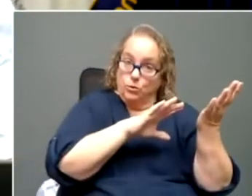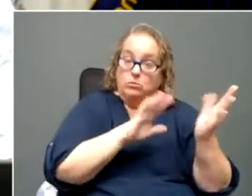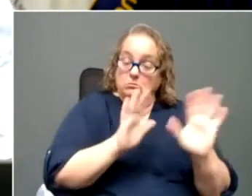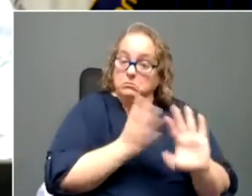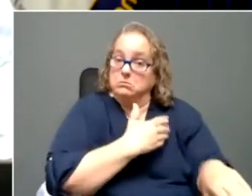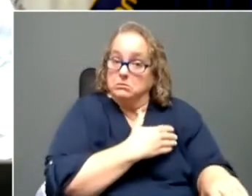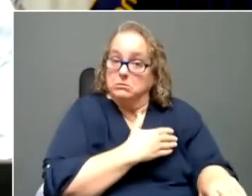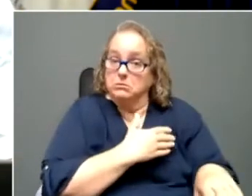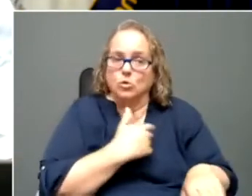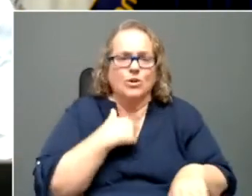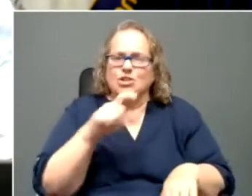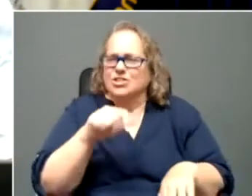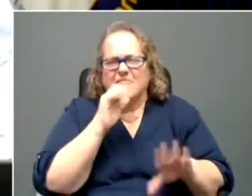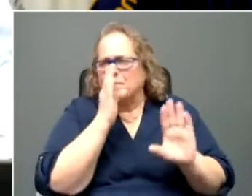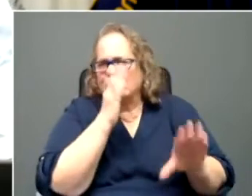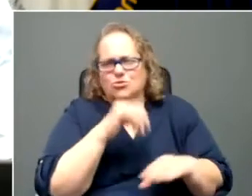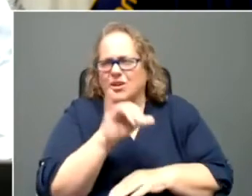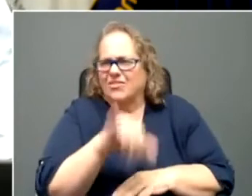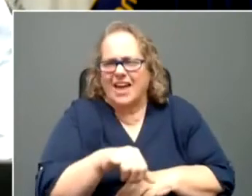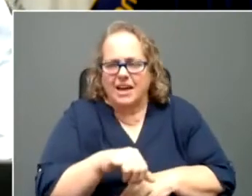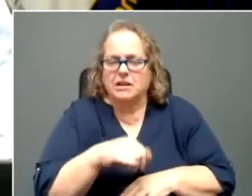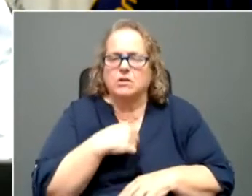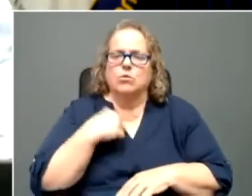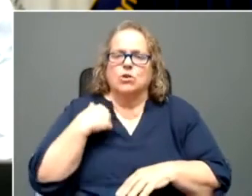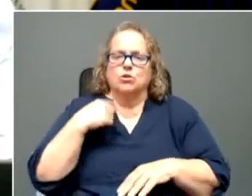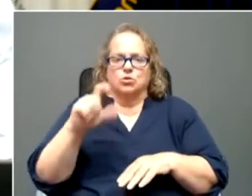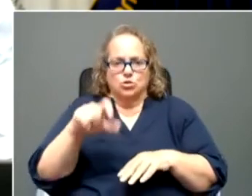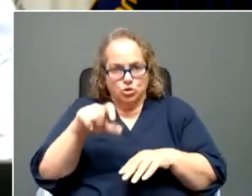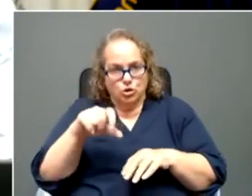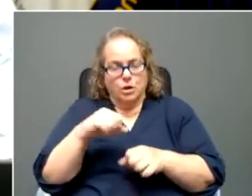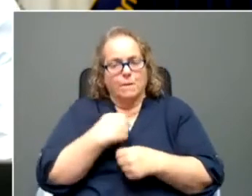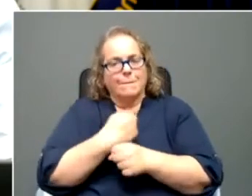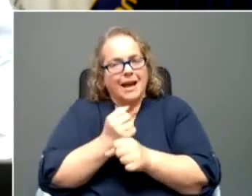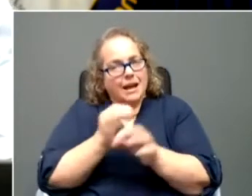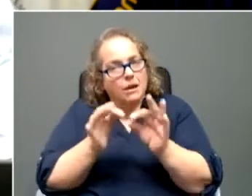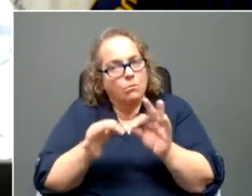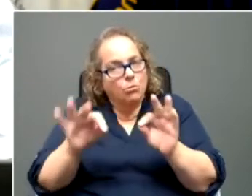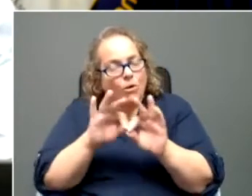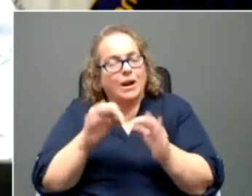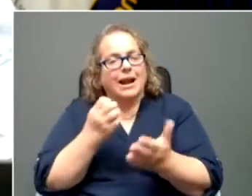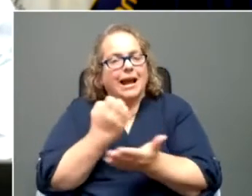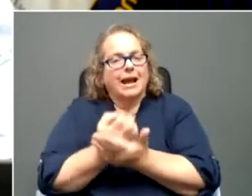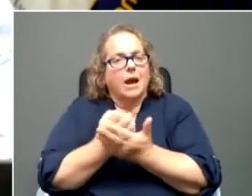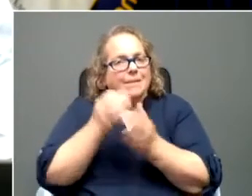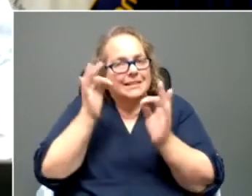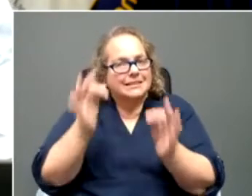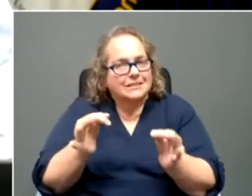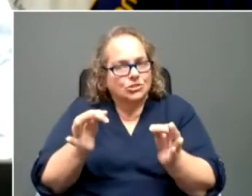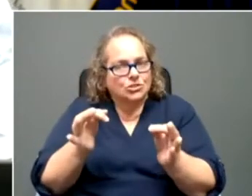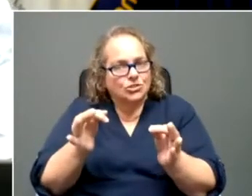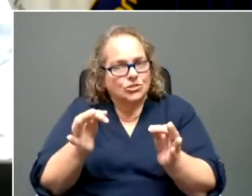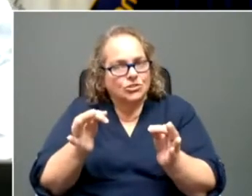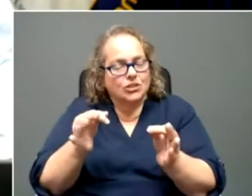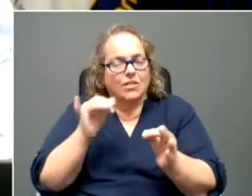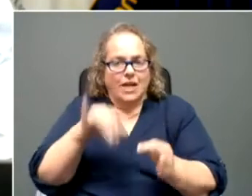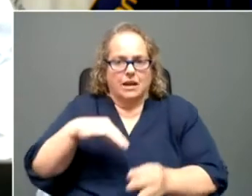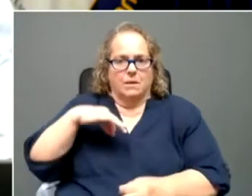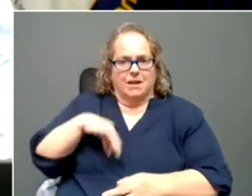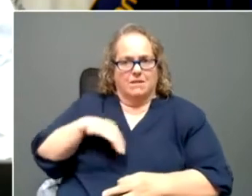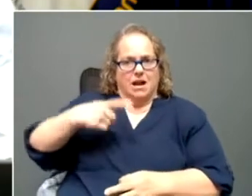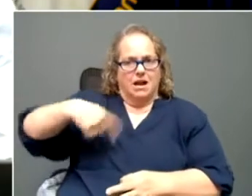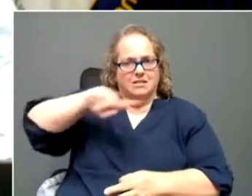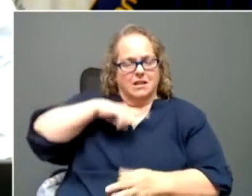we shouldn't be paying attention to. We should be making, uh, important economic decisions, uh, that benefit us the most